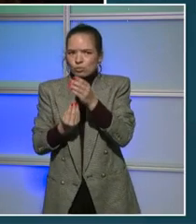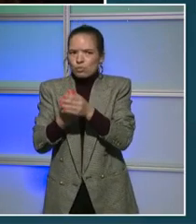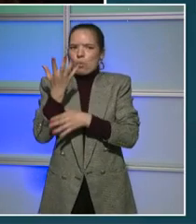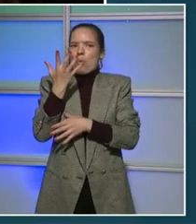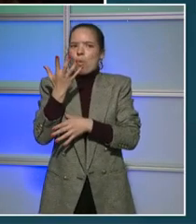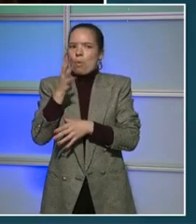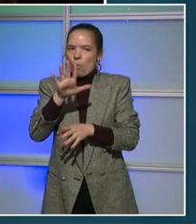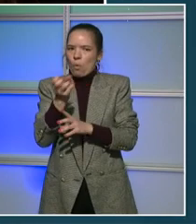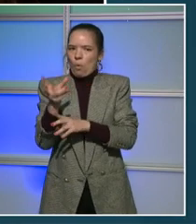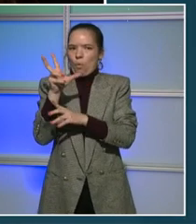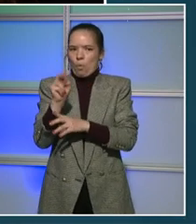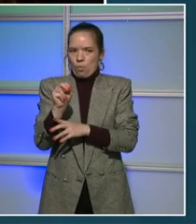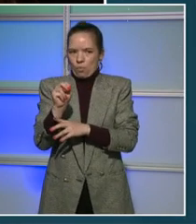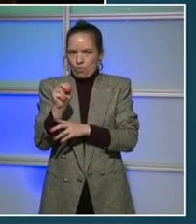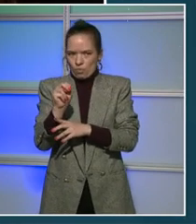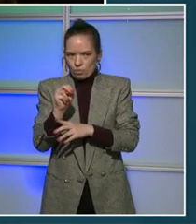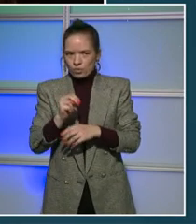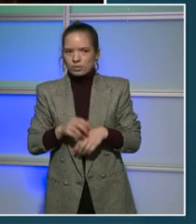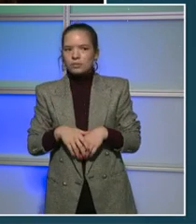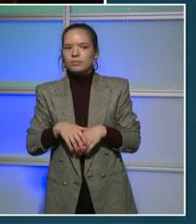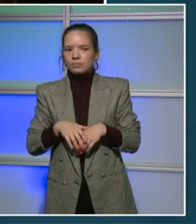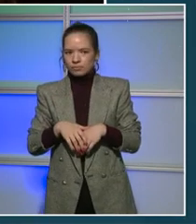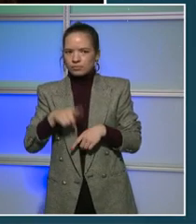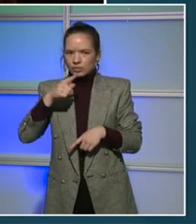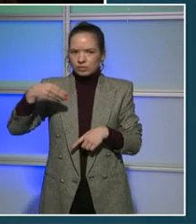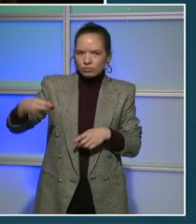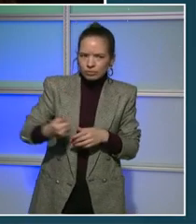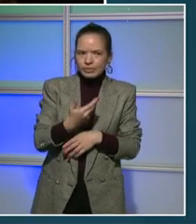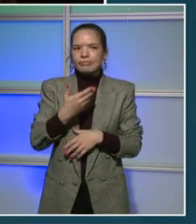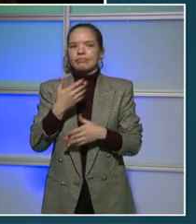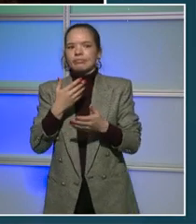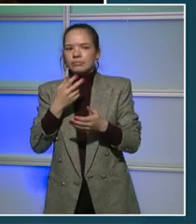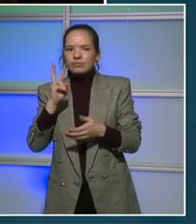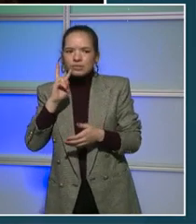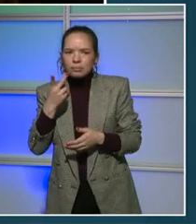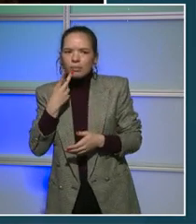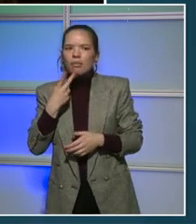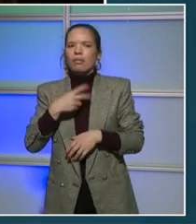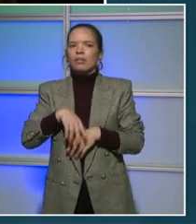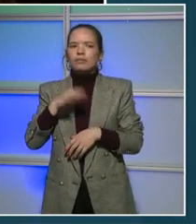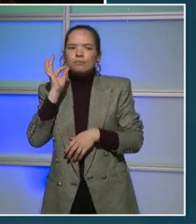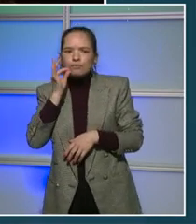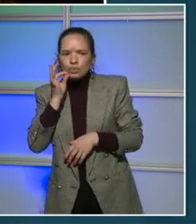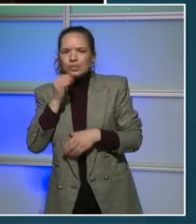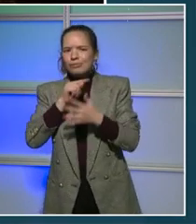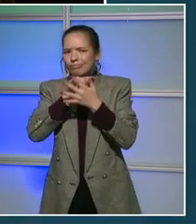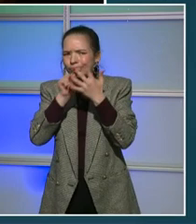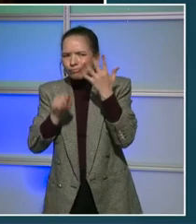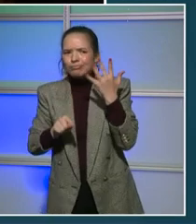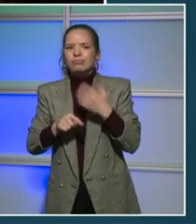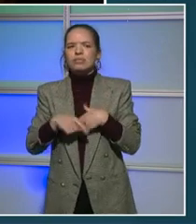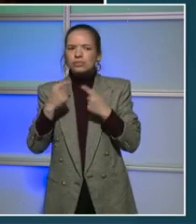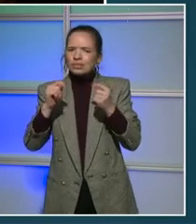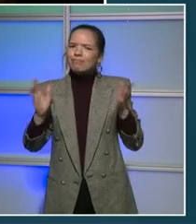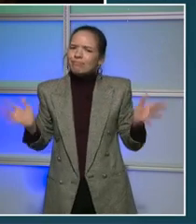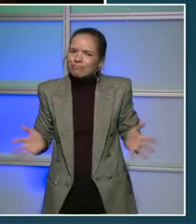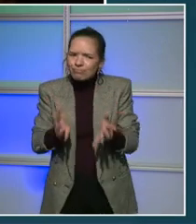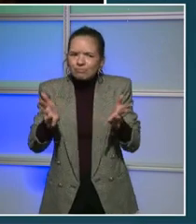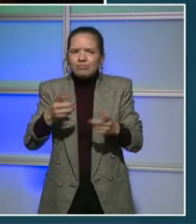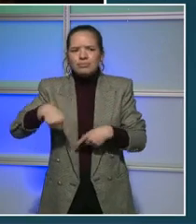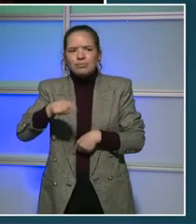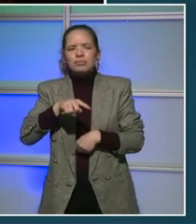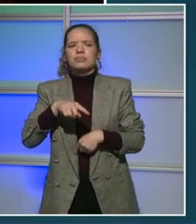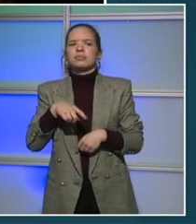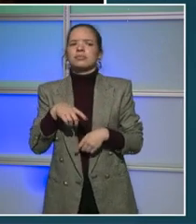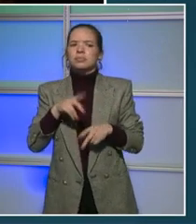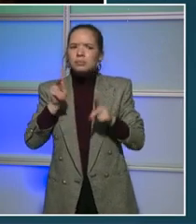students who are residents, but also paraprofessionals who are currently working to join us in a path to becoming the educators that we need